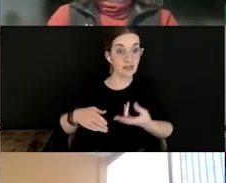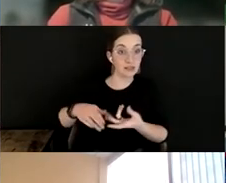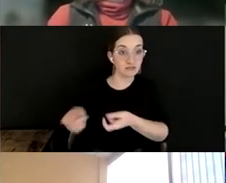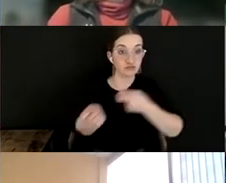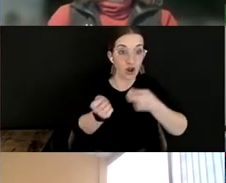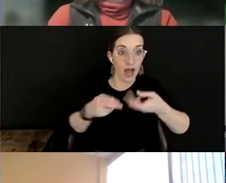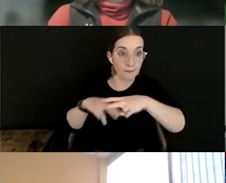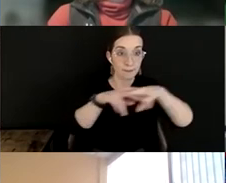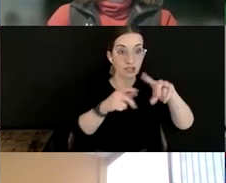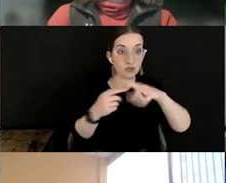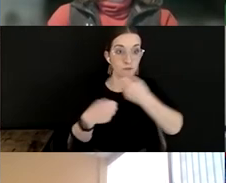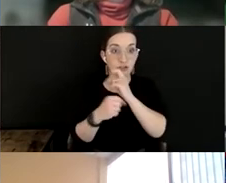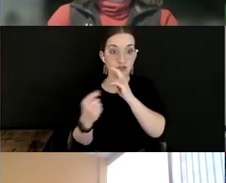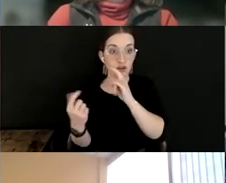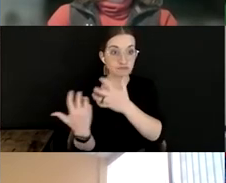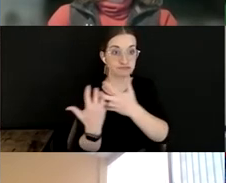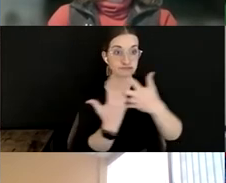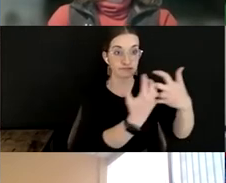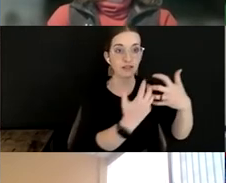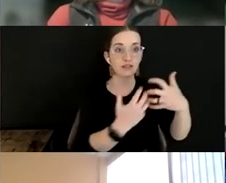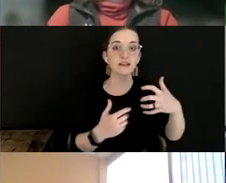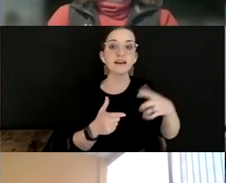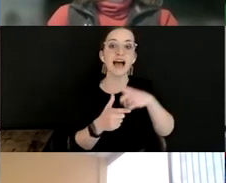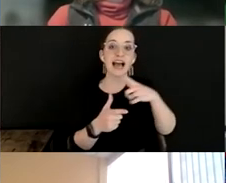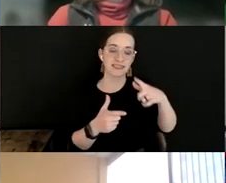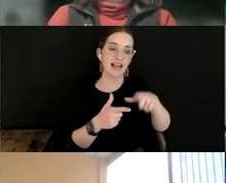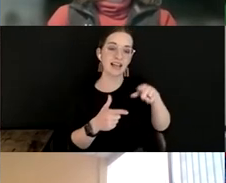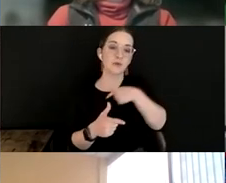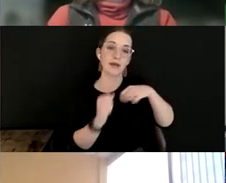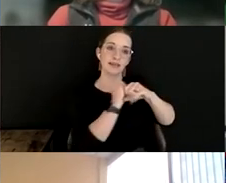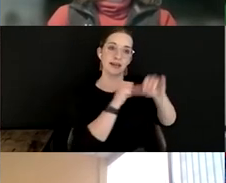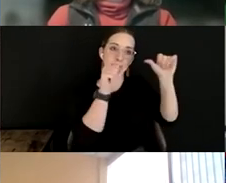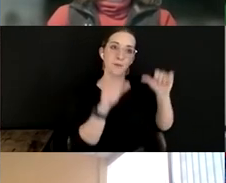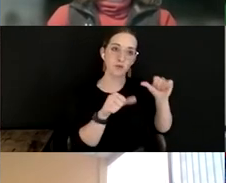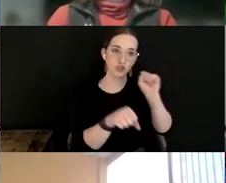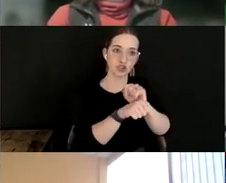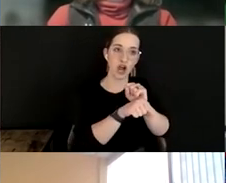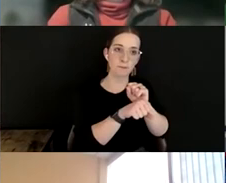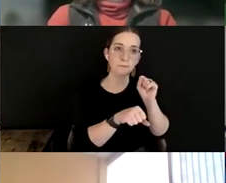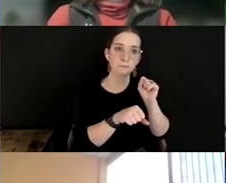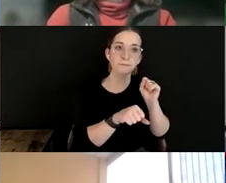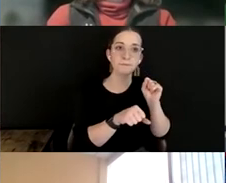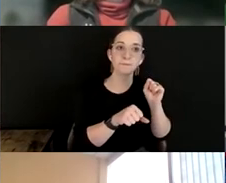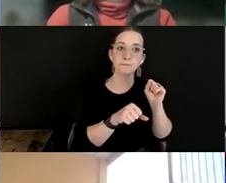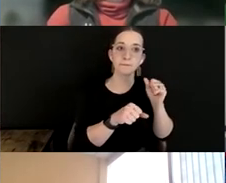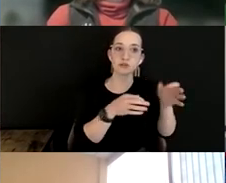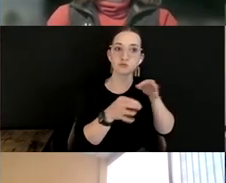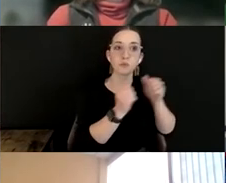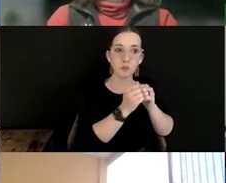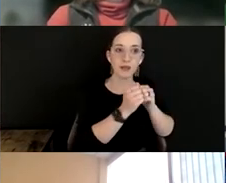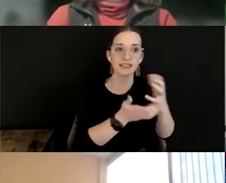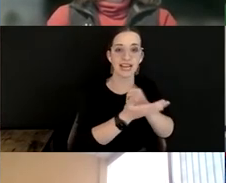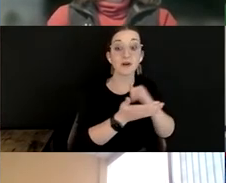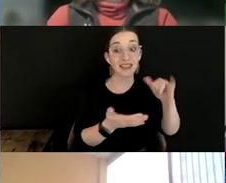at the same time that we were posting wage bands on all of our job descriptions. That has helped us retain staff during this time. And